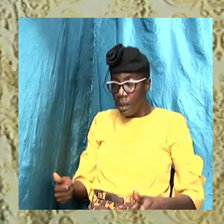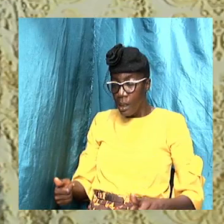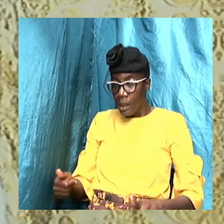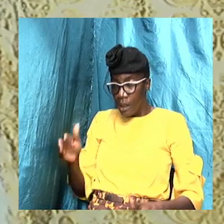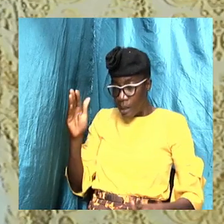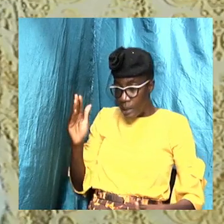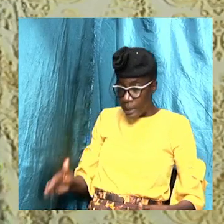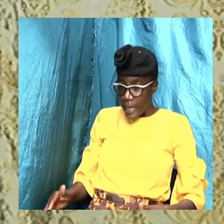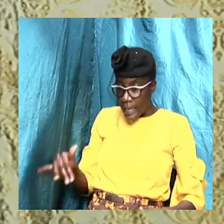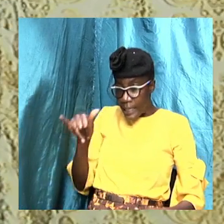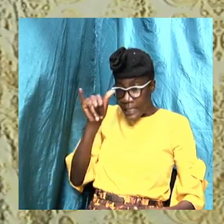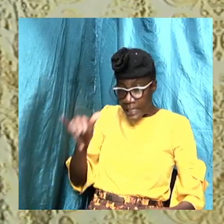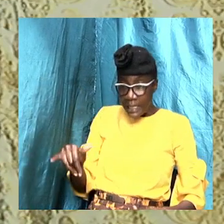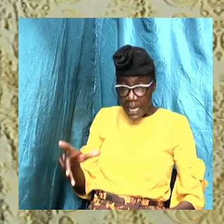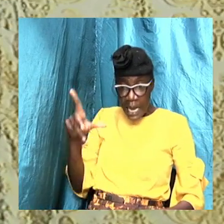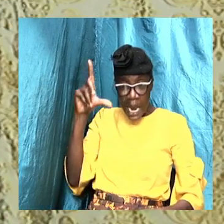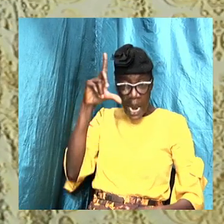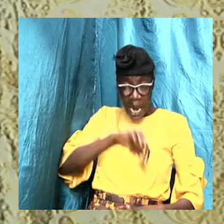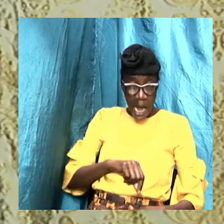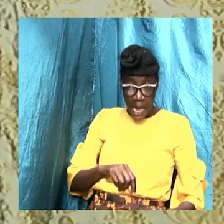it is still life and death.